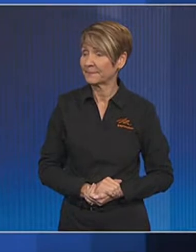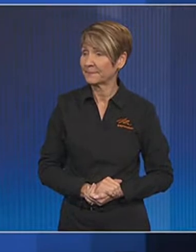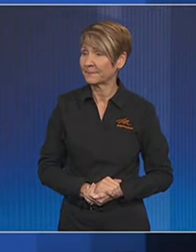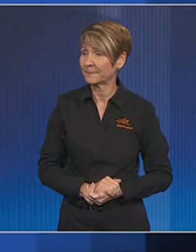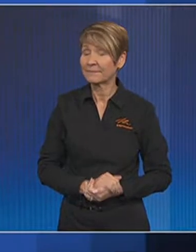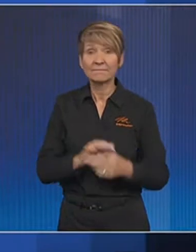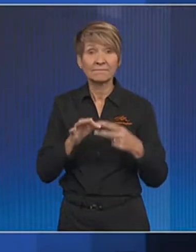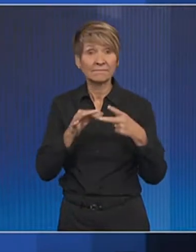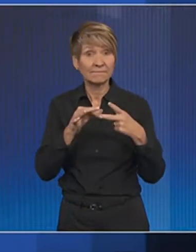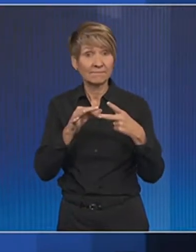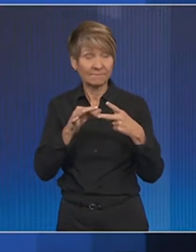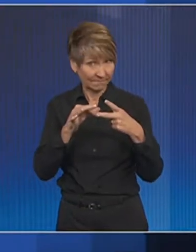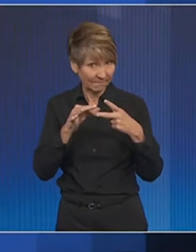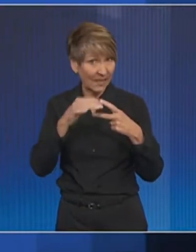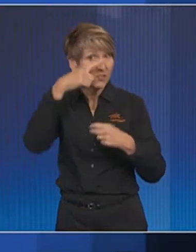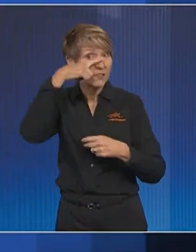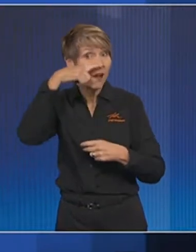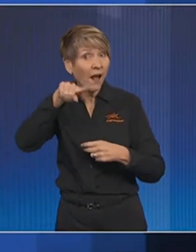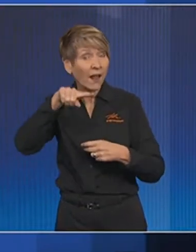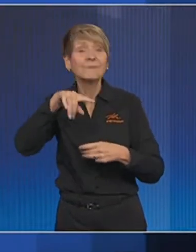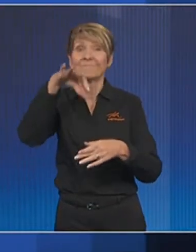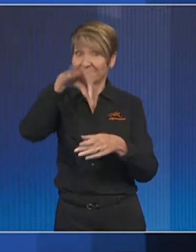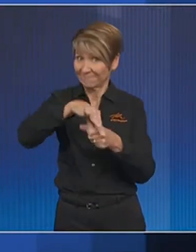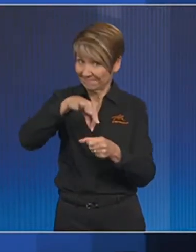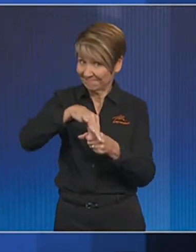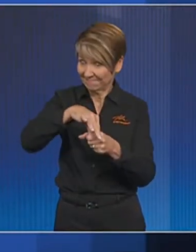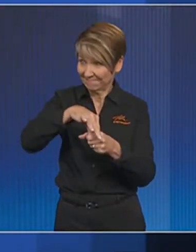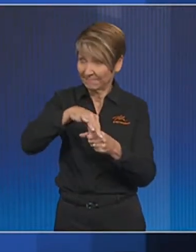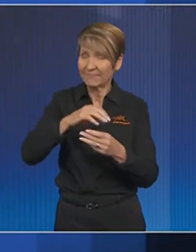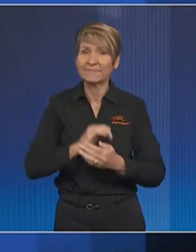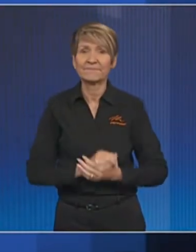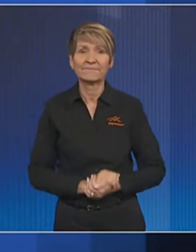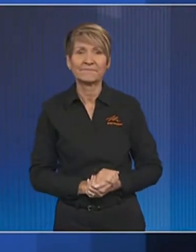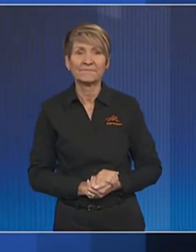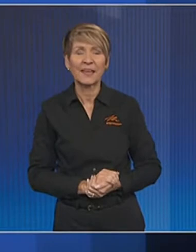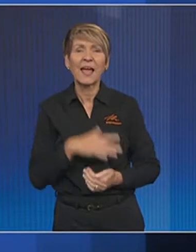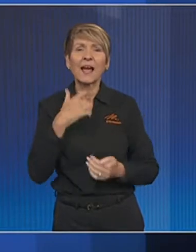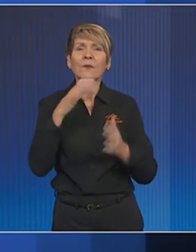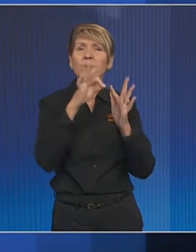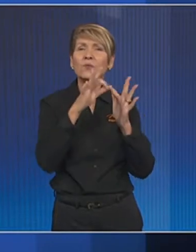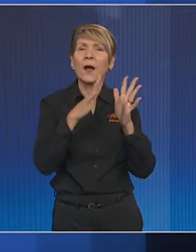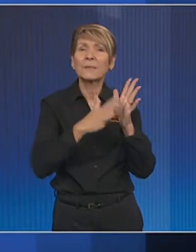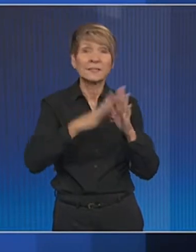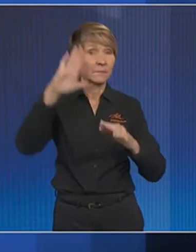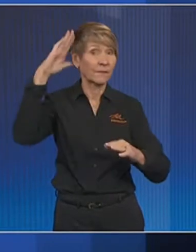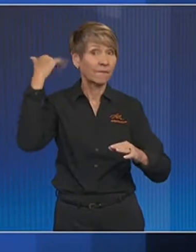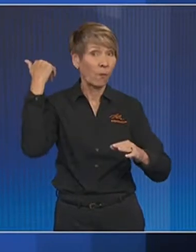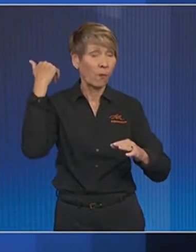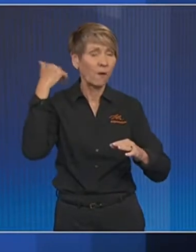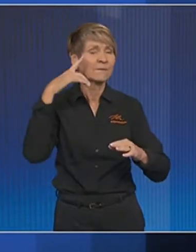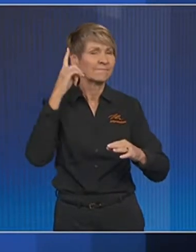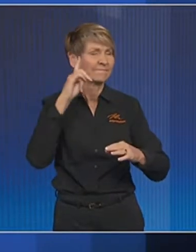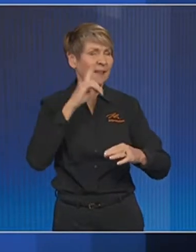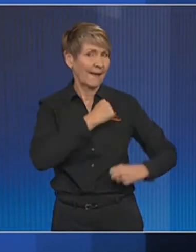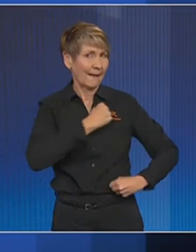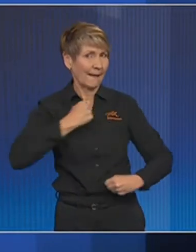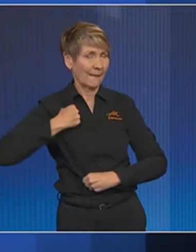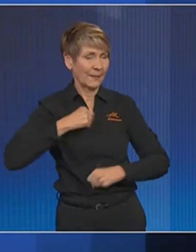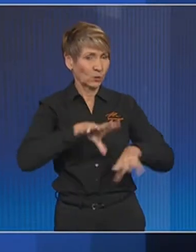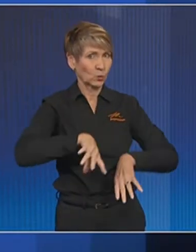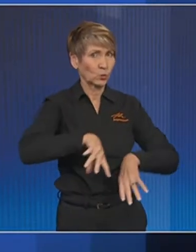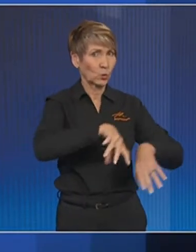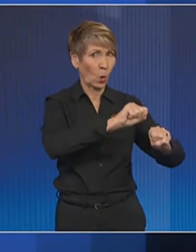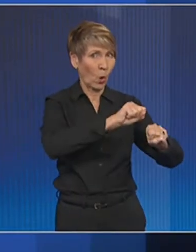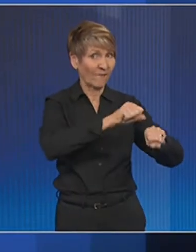Elections in Thailand too. The ex-Prime Minister's daughter has leadership in her sights as she campaigns